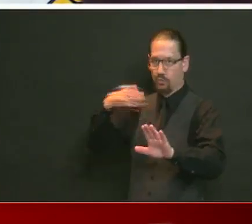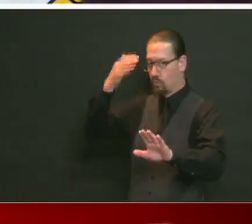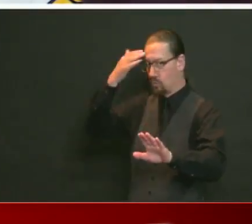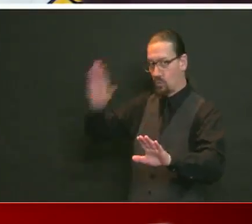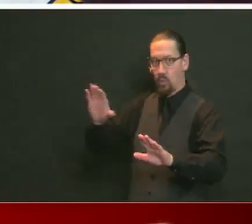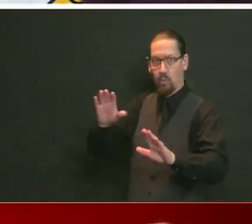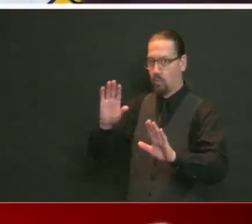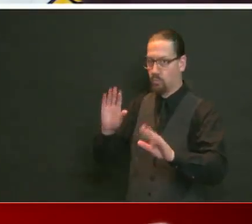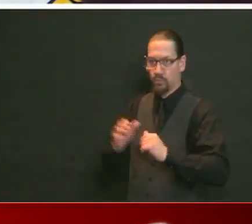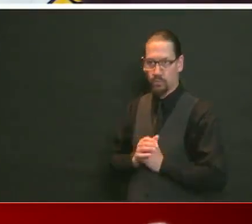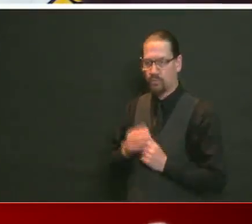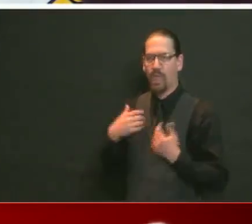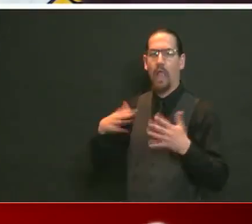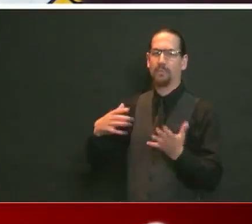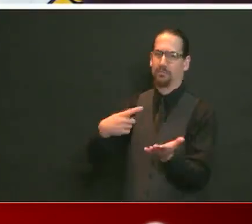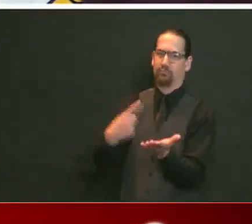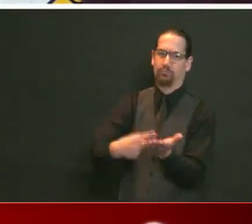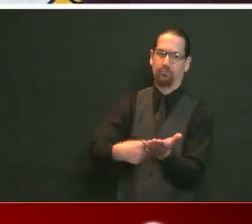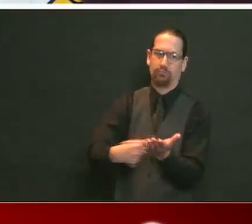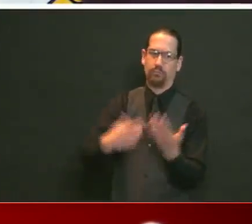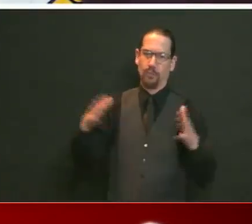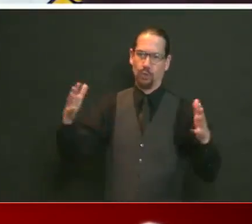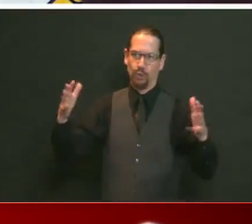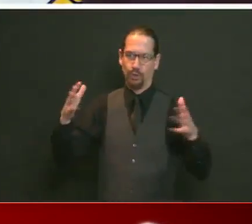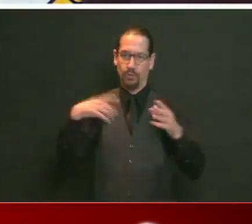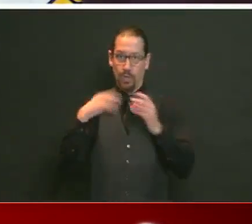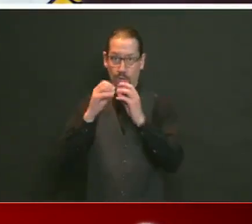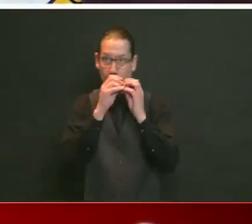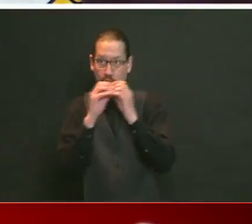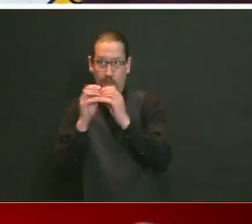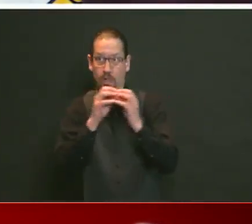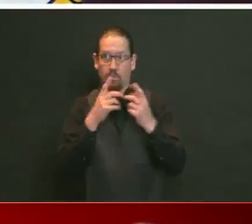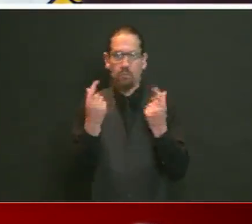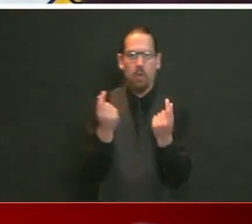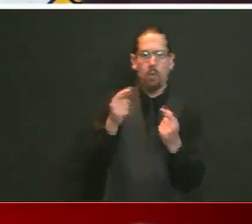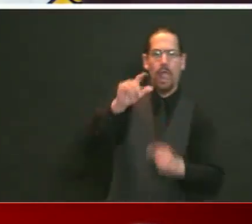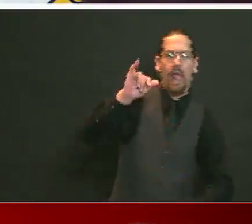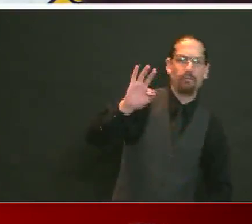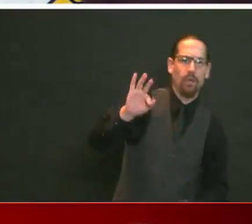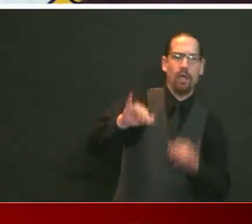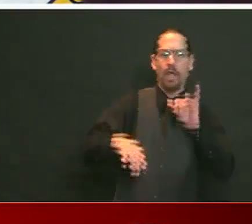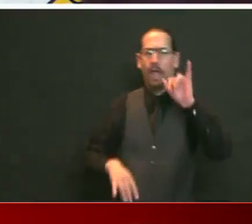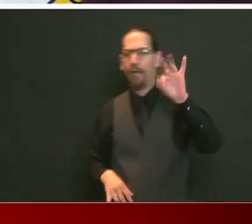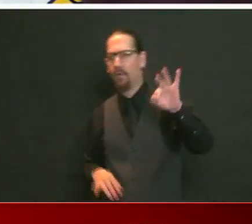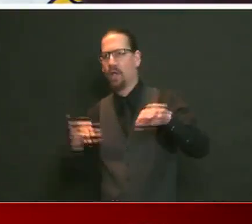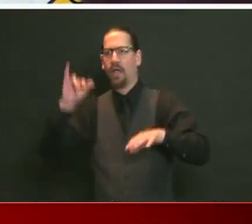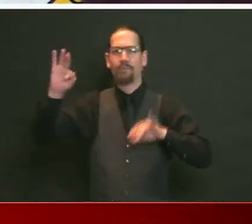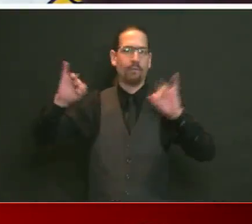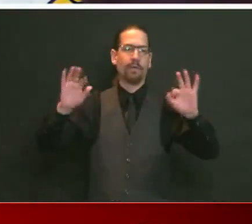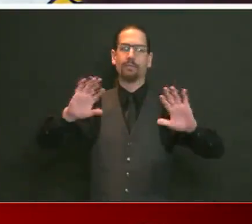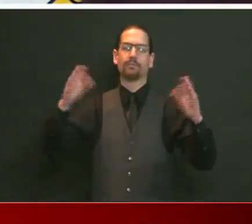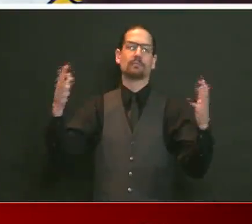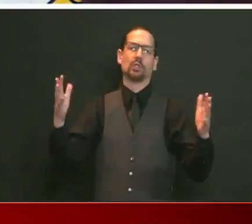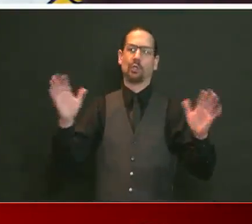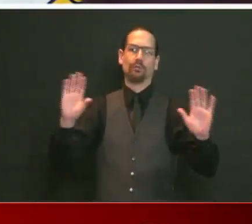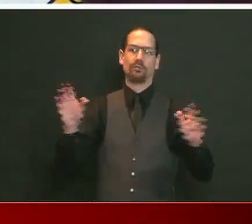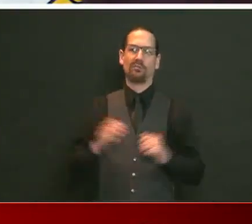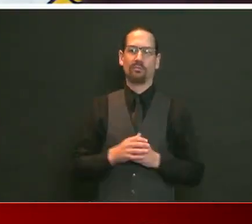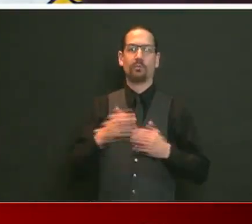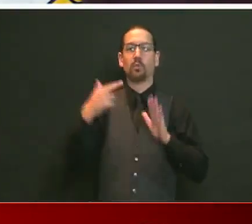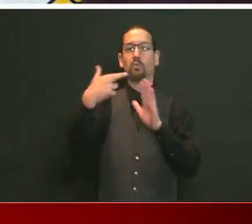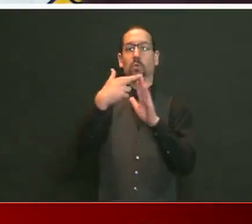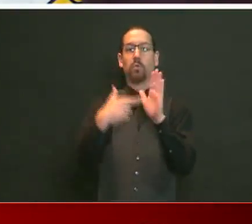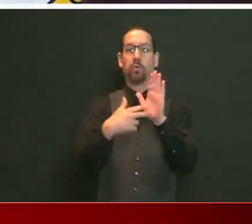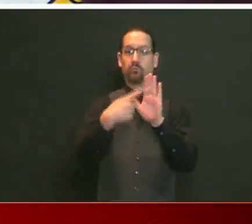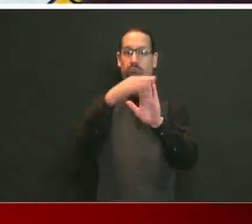rabbit hole of every single hypothetical. There are guidelines. They are clear. You know,